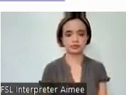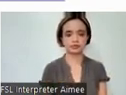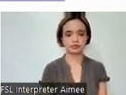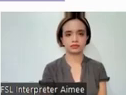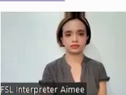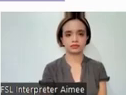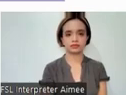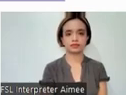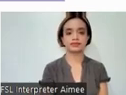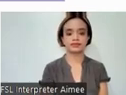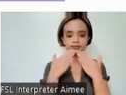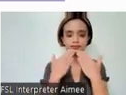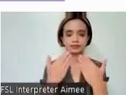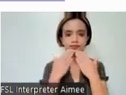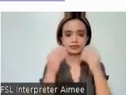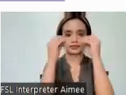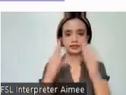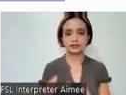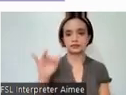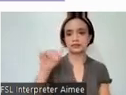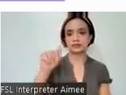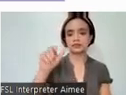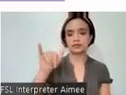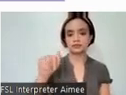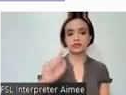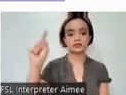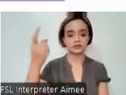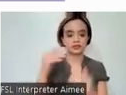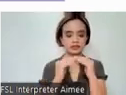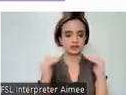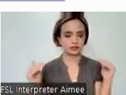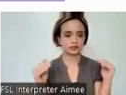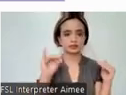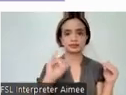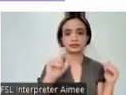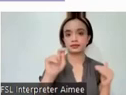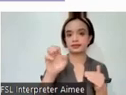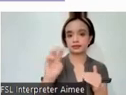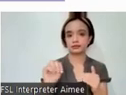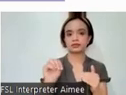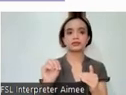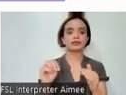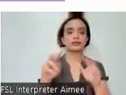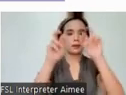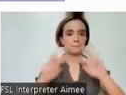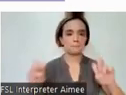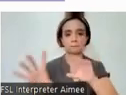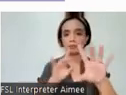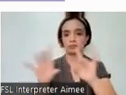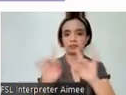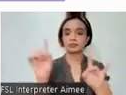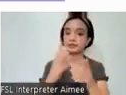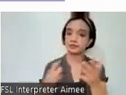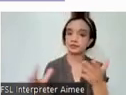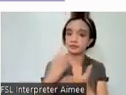Thank you, teacher Yai. For the first phase of item analysis and selection, data that we obtained from